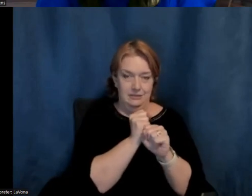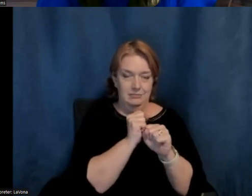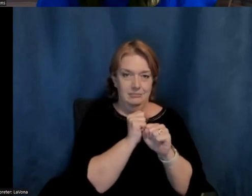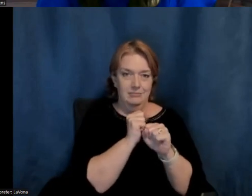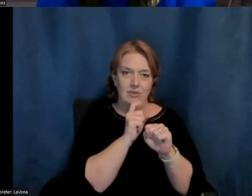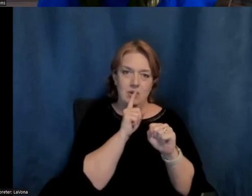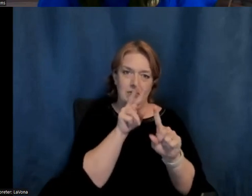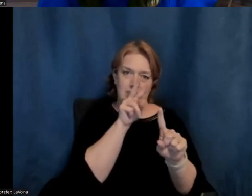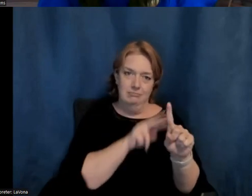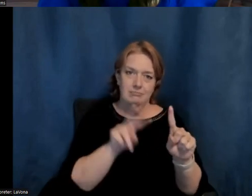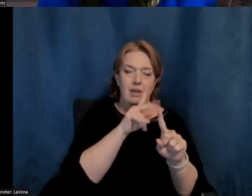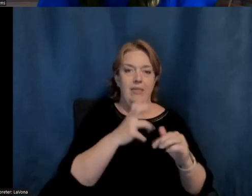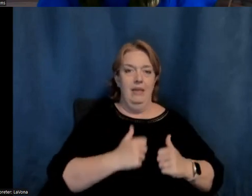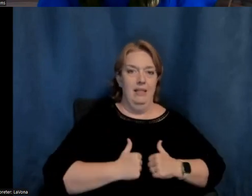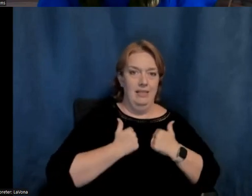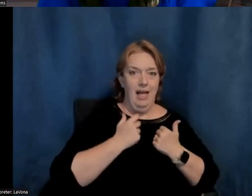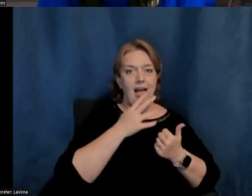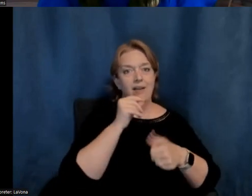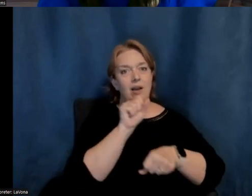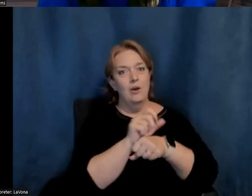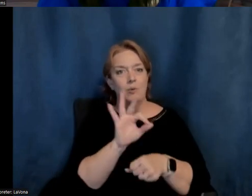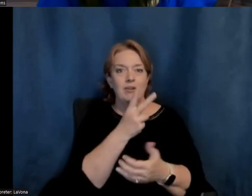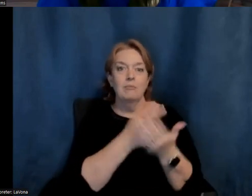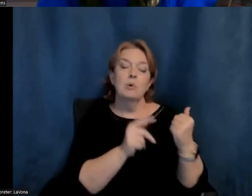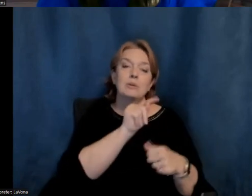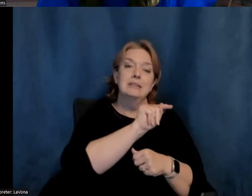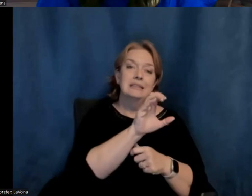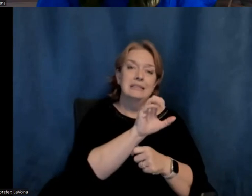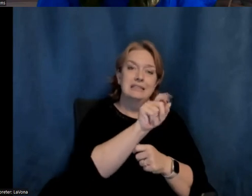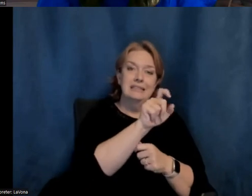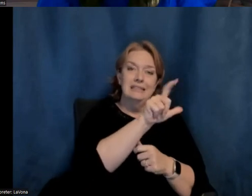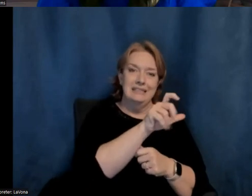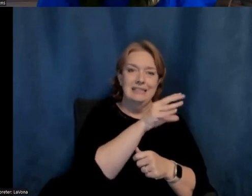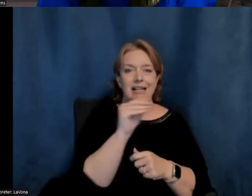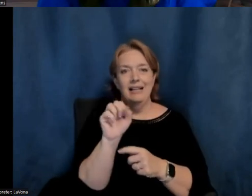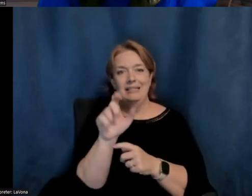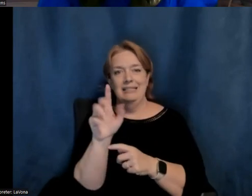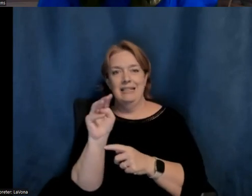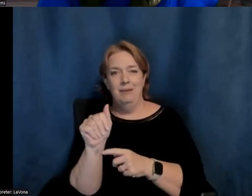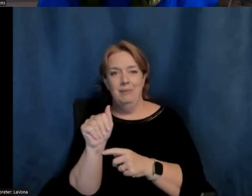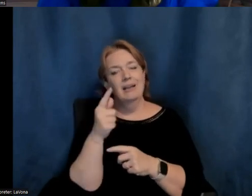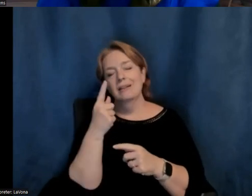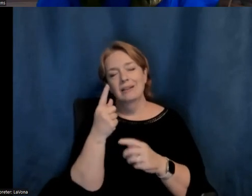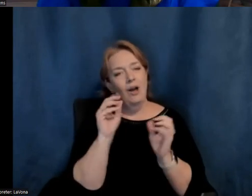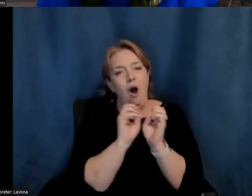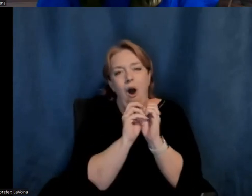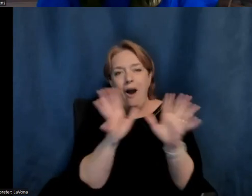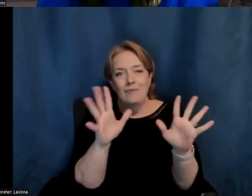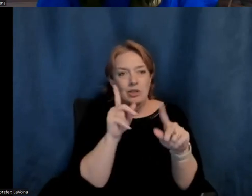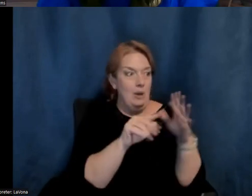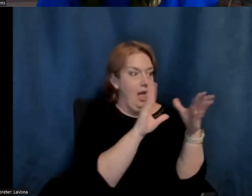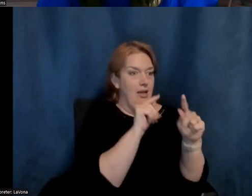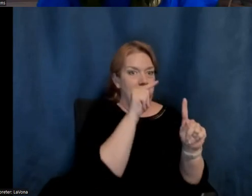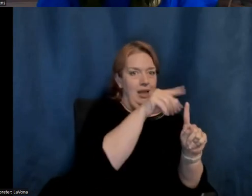and work of T.C. Steele and Selma. The we can't tell the story of him without hers is so clear. I've loved